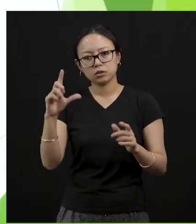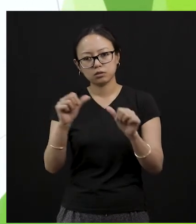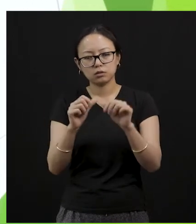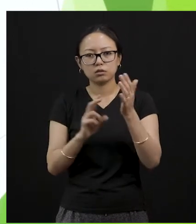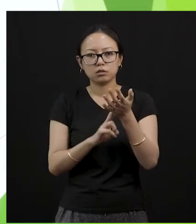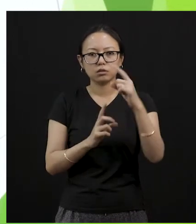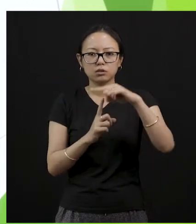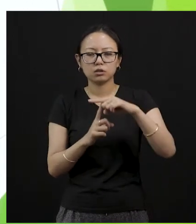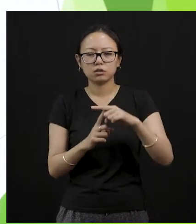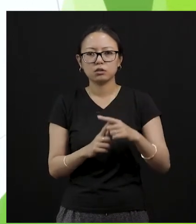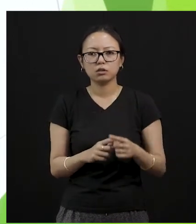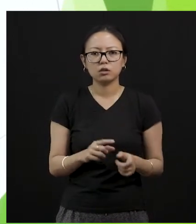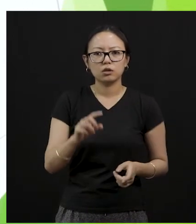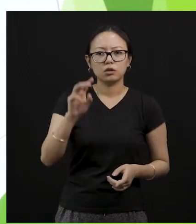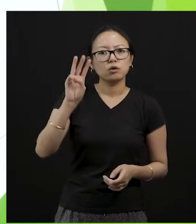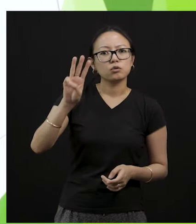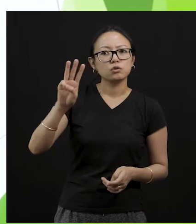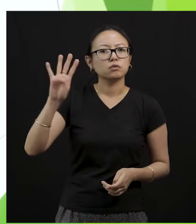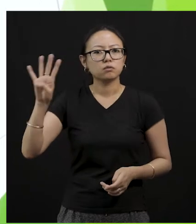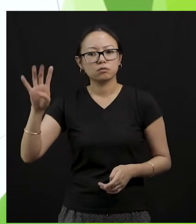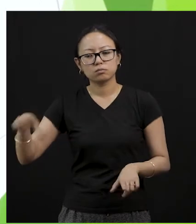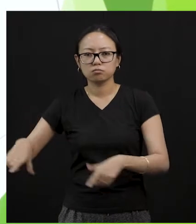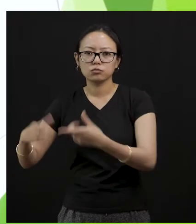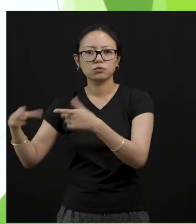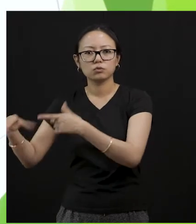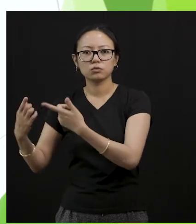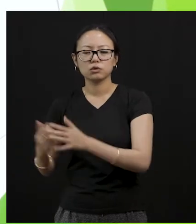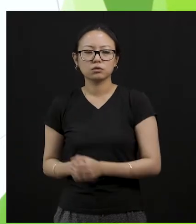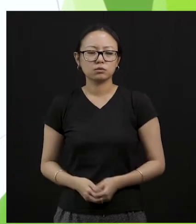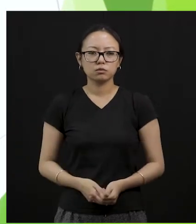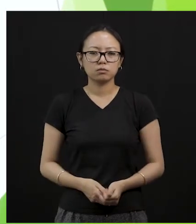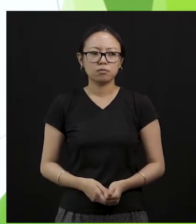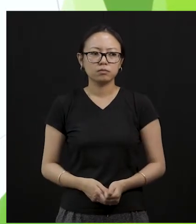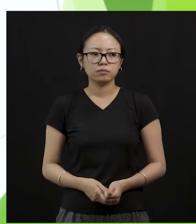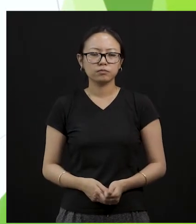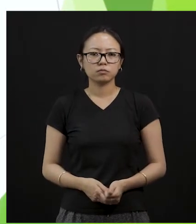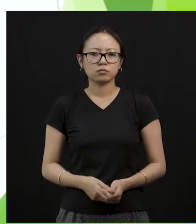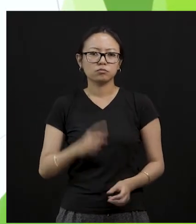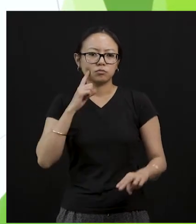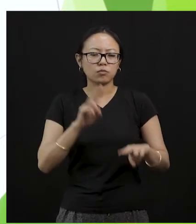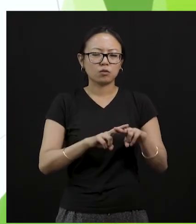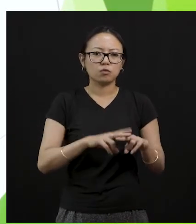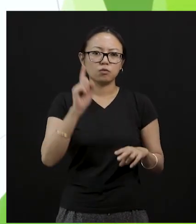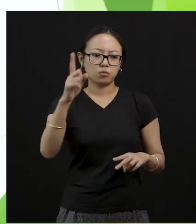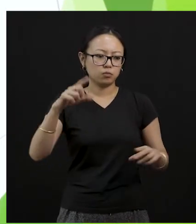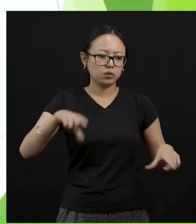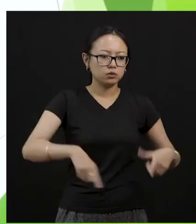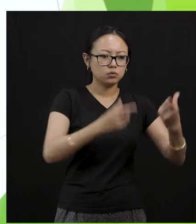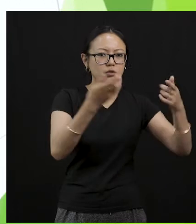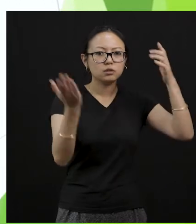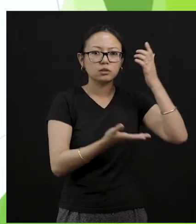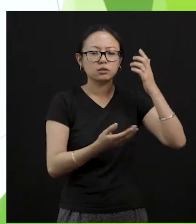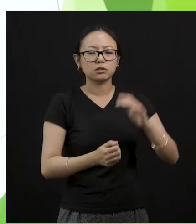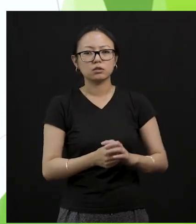to cut trees, make sure that they are planting 10 or more trees. One tree is gone, plant 10 or more trees.